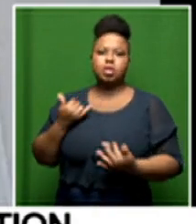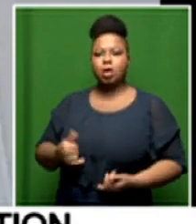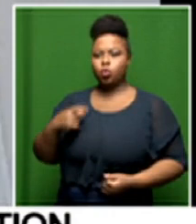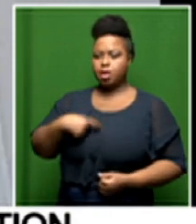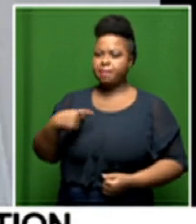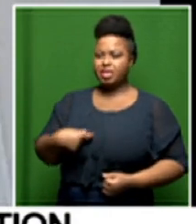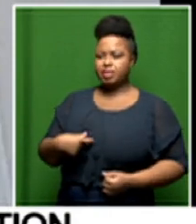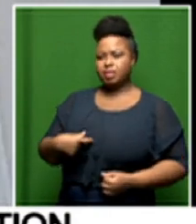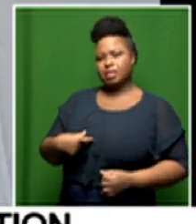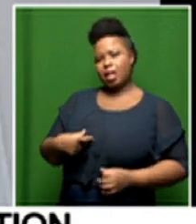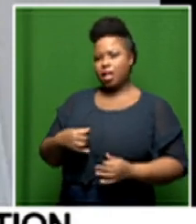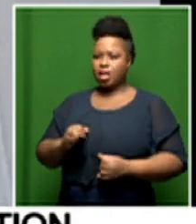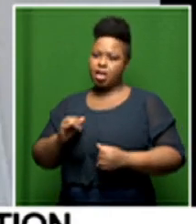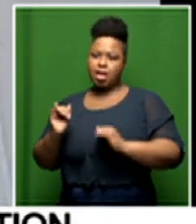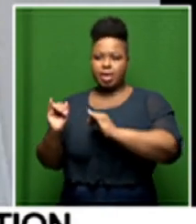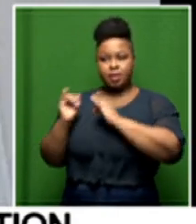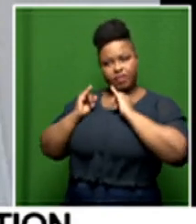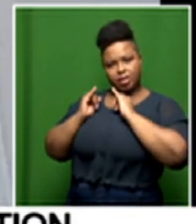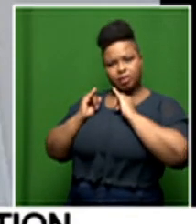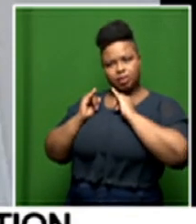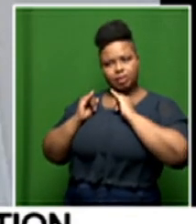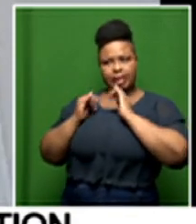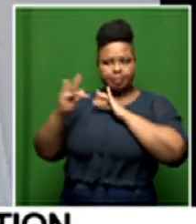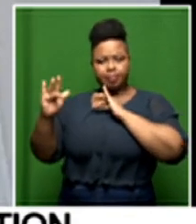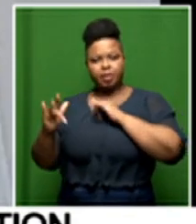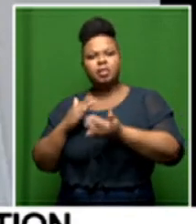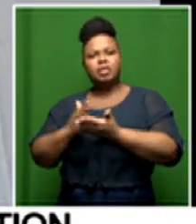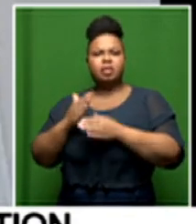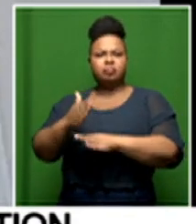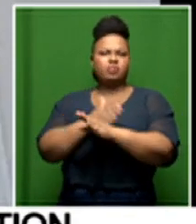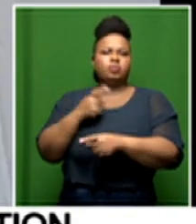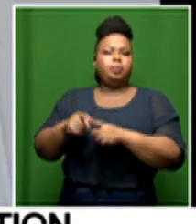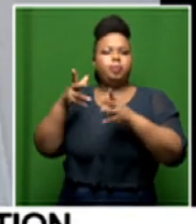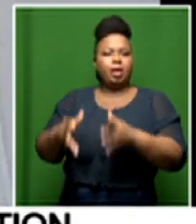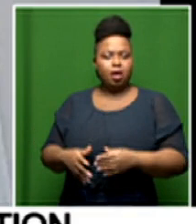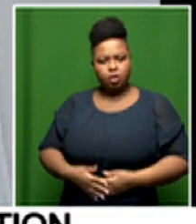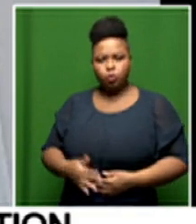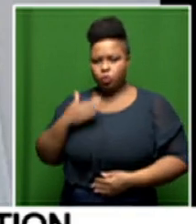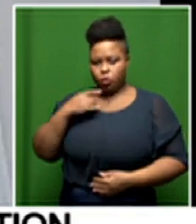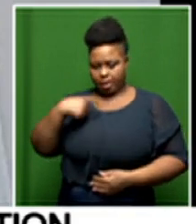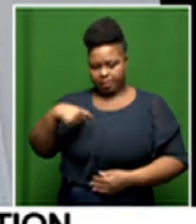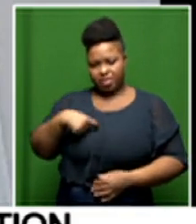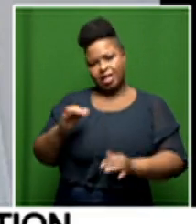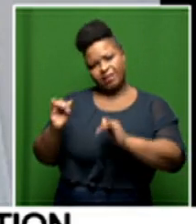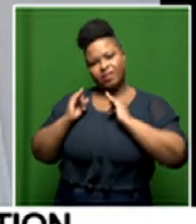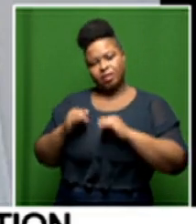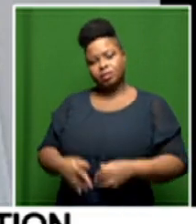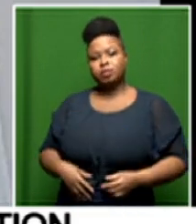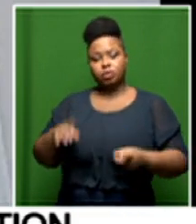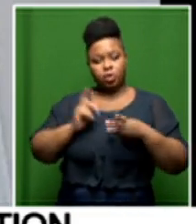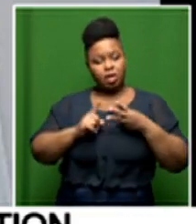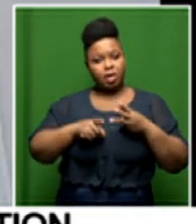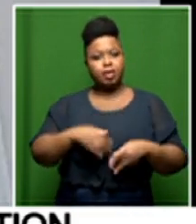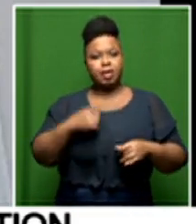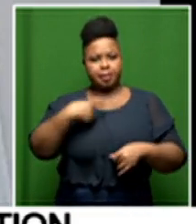personal invite they they were sent personal invites so we have former players current players that have sent uh that were sent personal invites we've also sent a